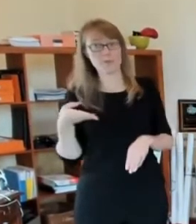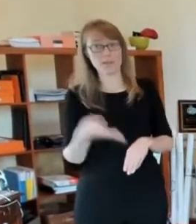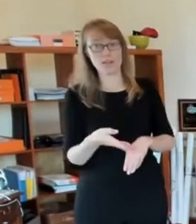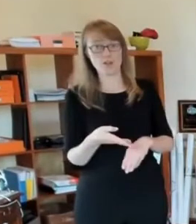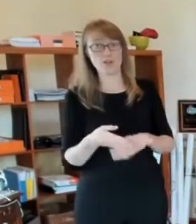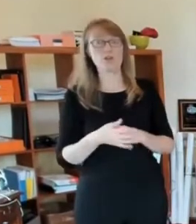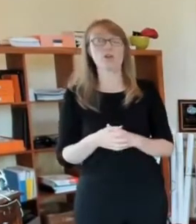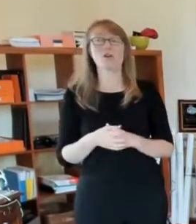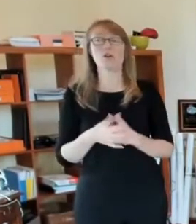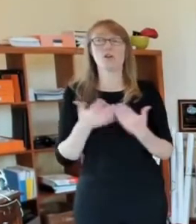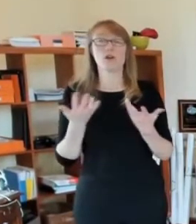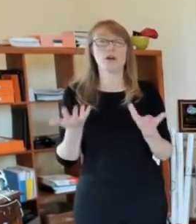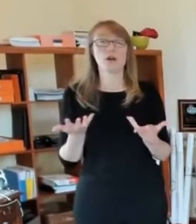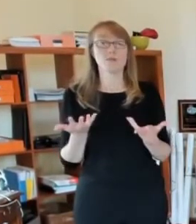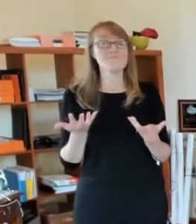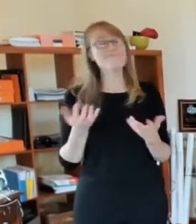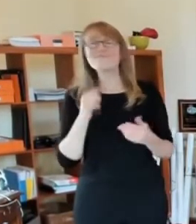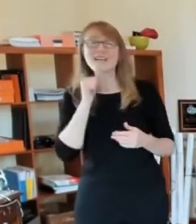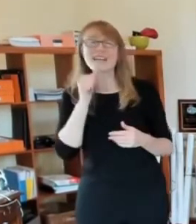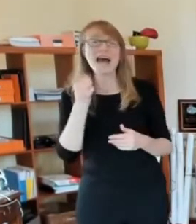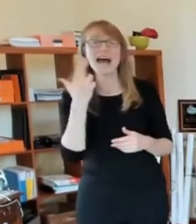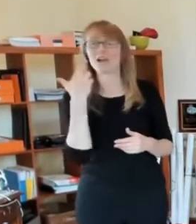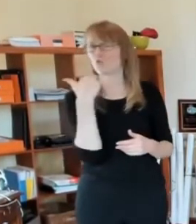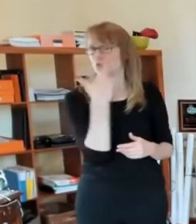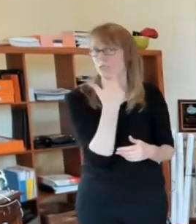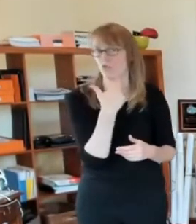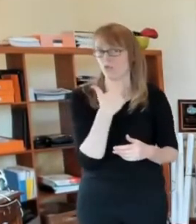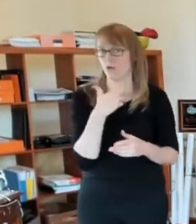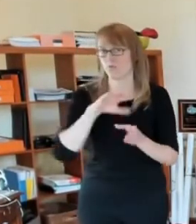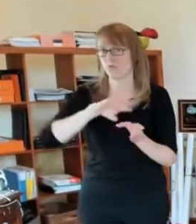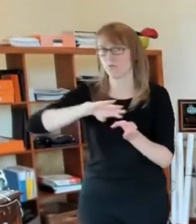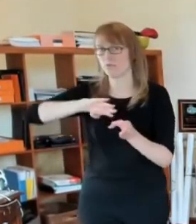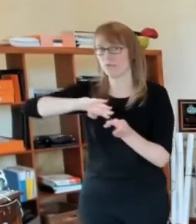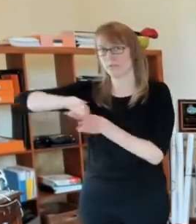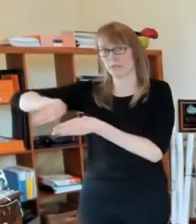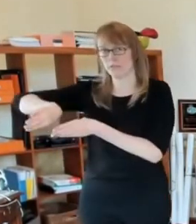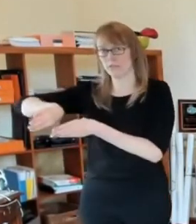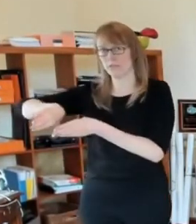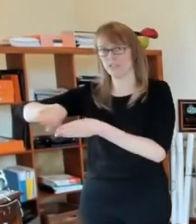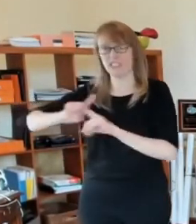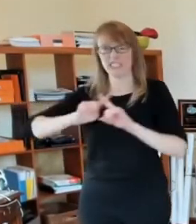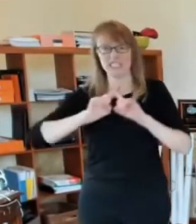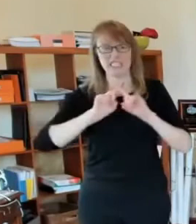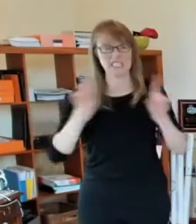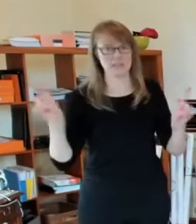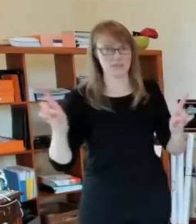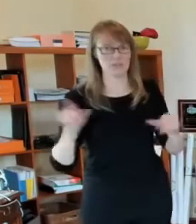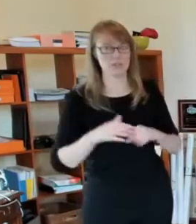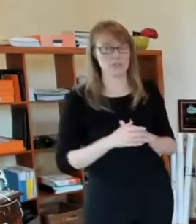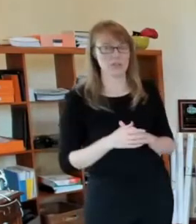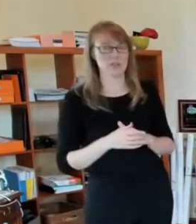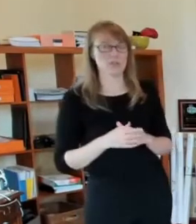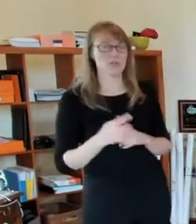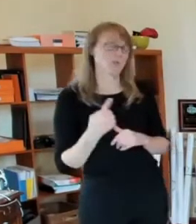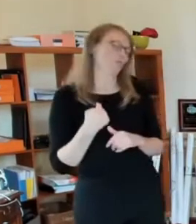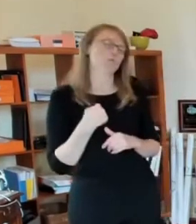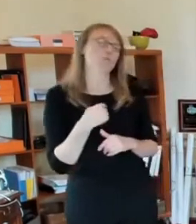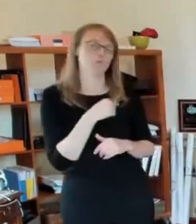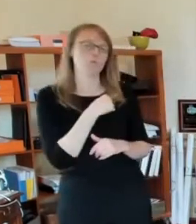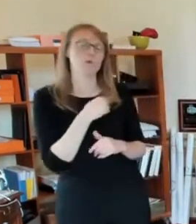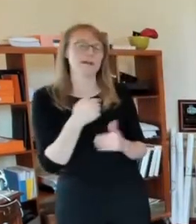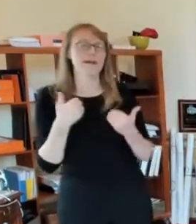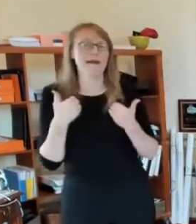but that doesn't fall into the large venue category. We have a separate set of, um, recommendations and, and